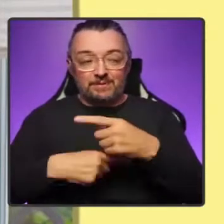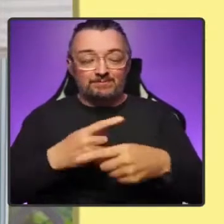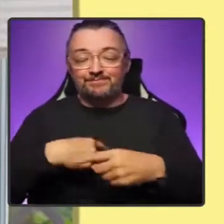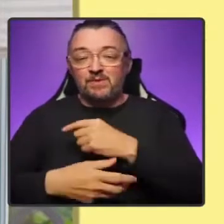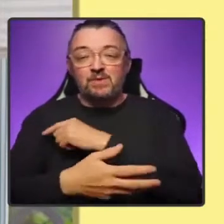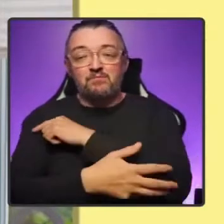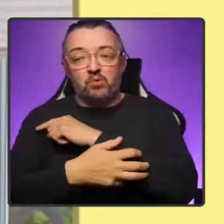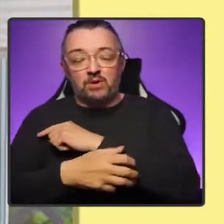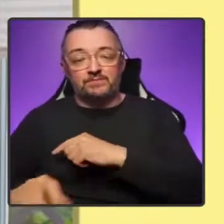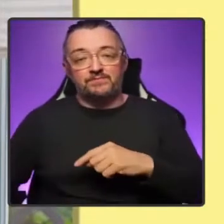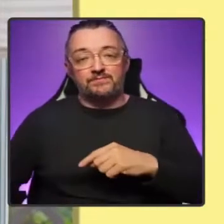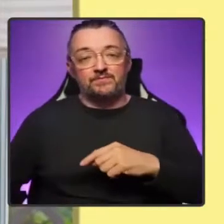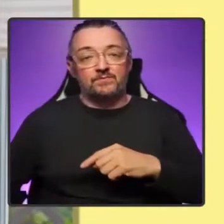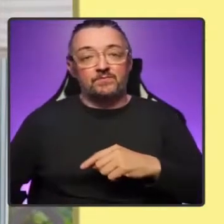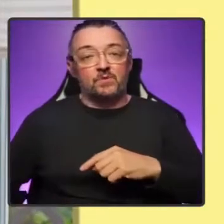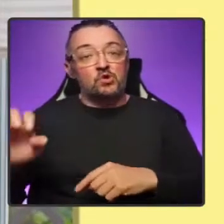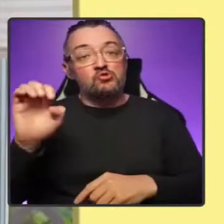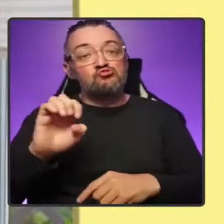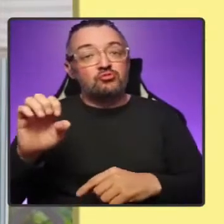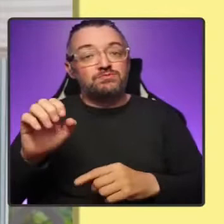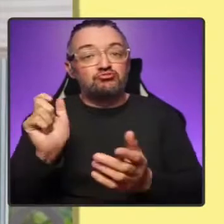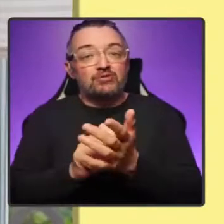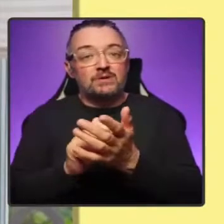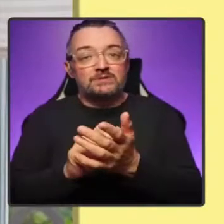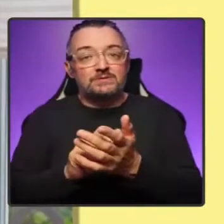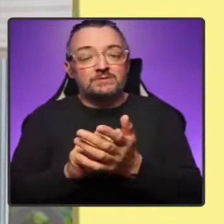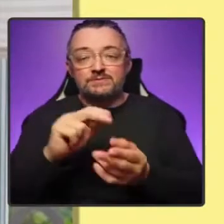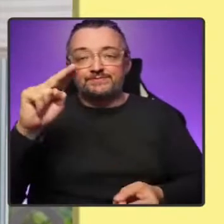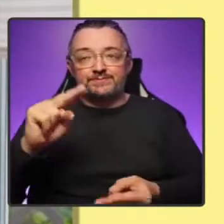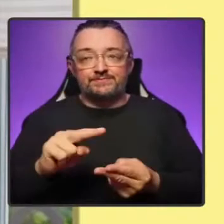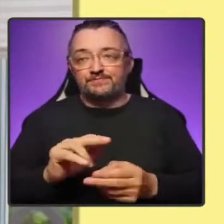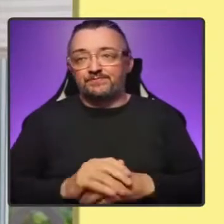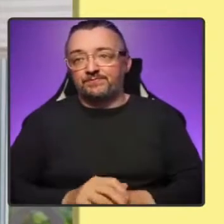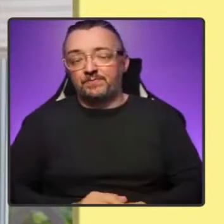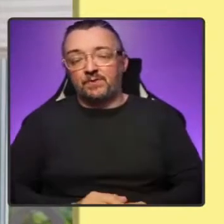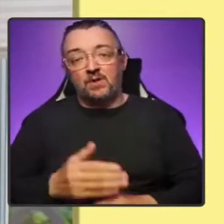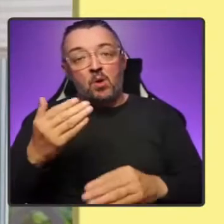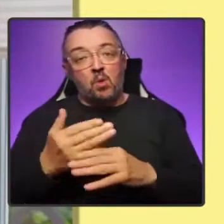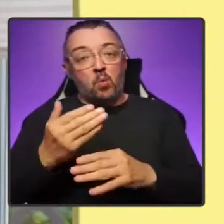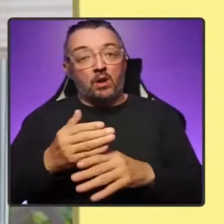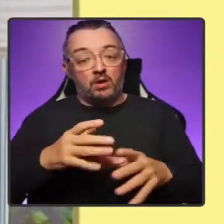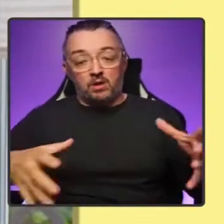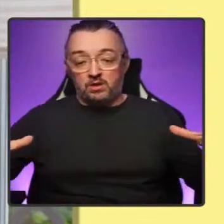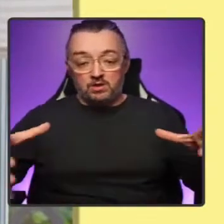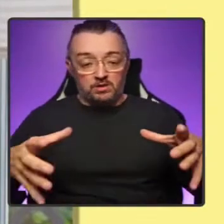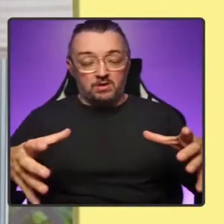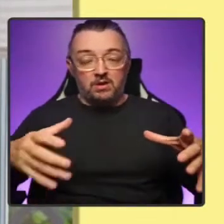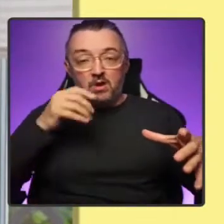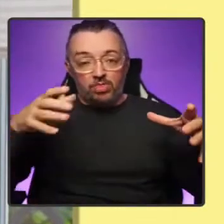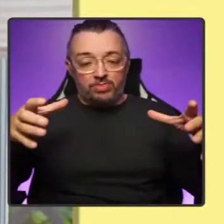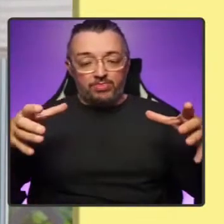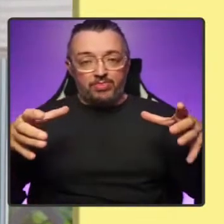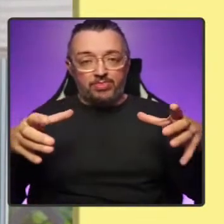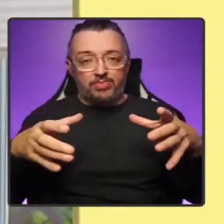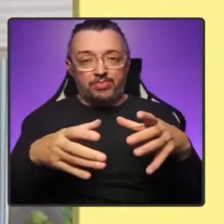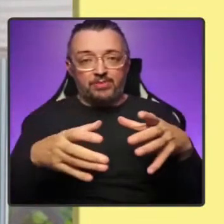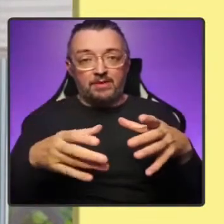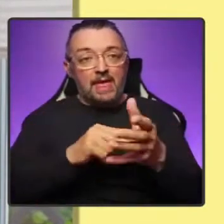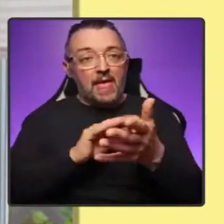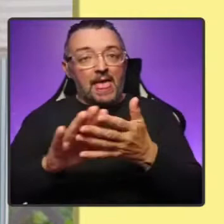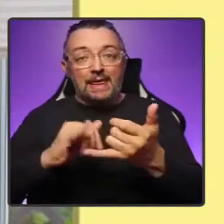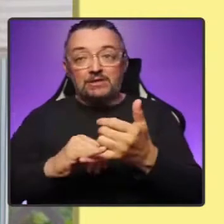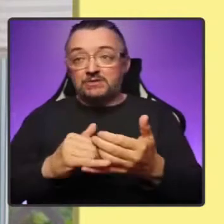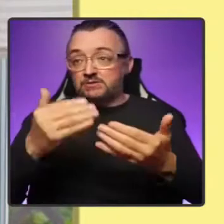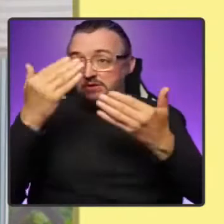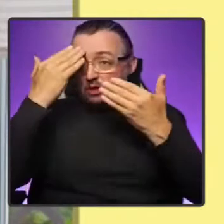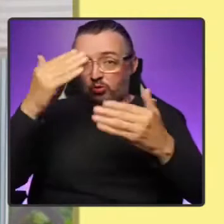will decline. Our working population is likely to fall. Who knows what will happen to our NHS in future trade deals.